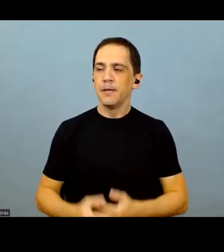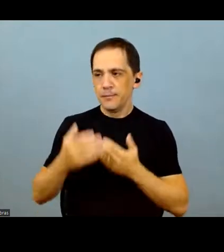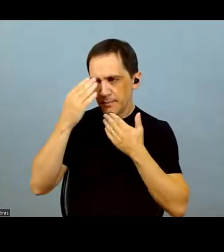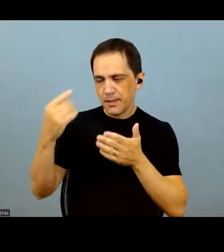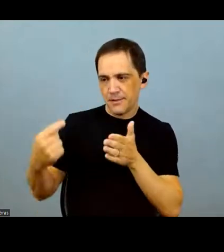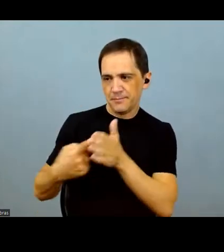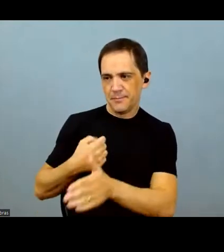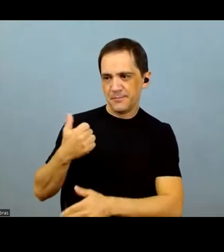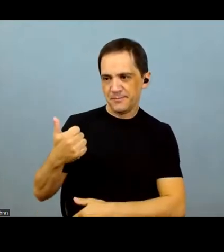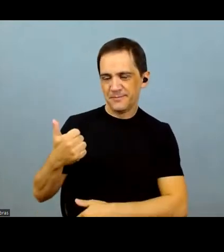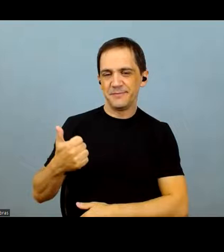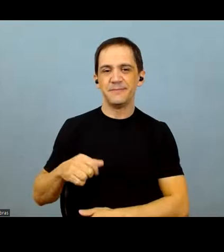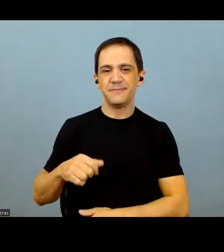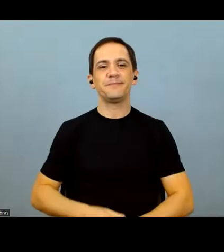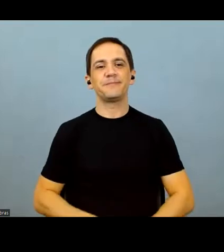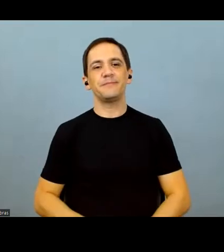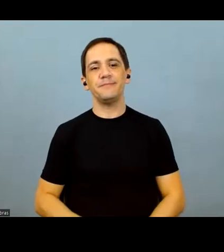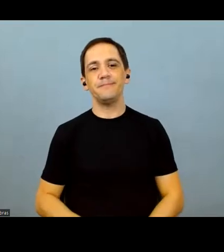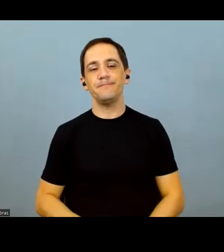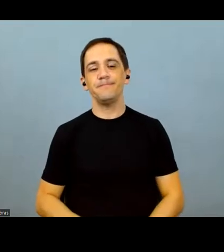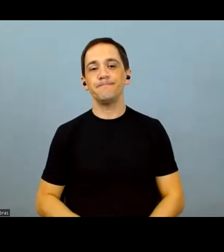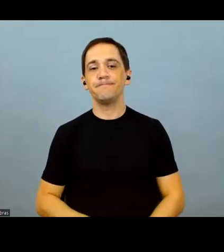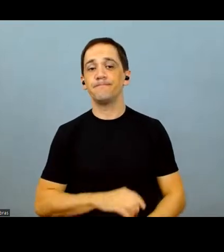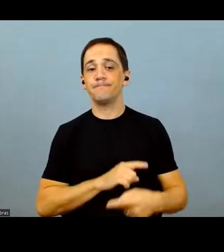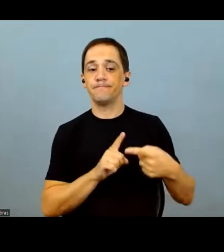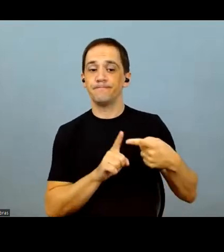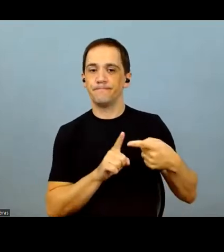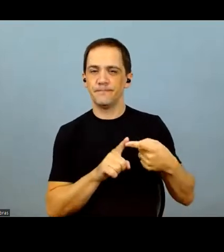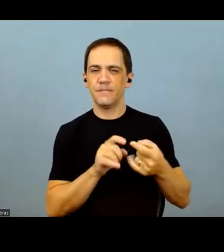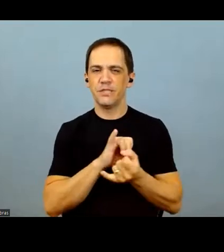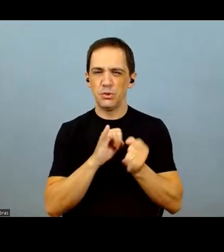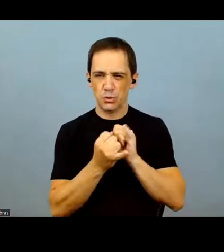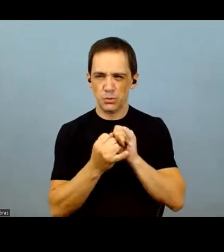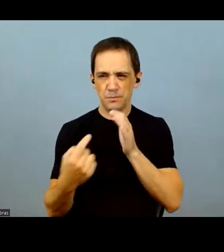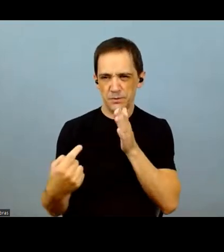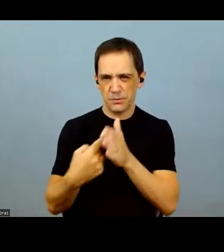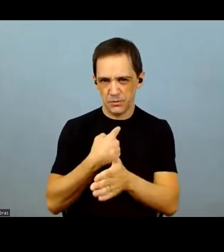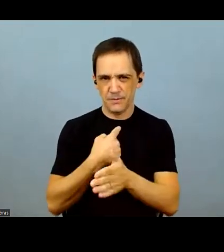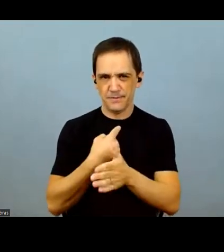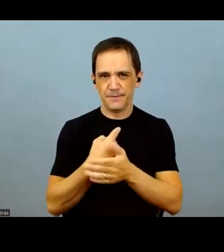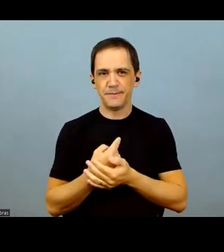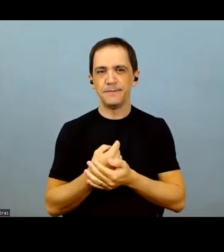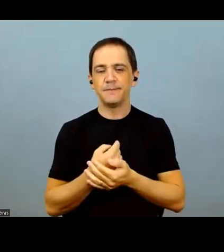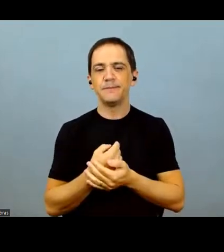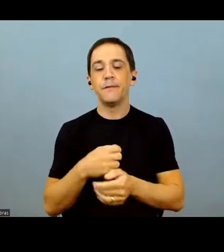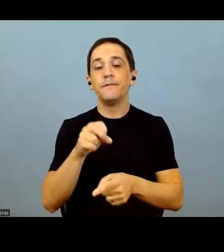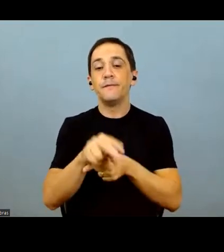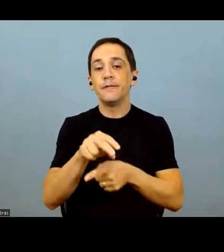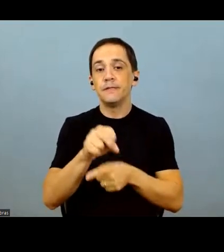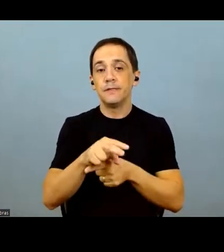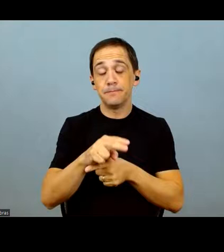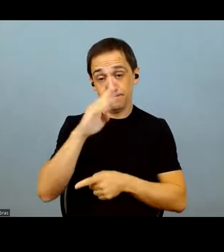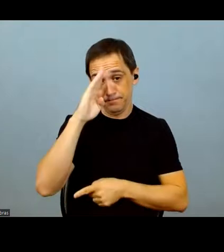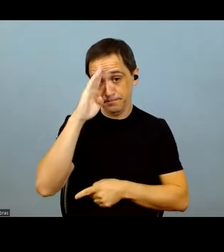Thank you very much, Gabrielle, for the question about fertilizers and